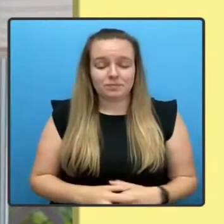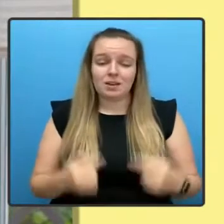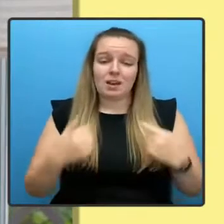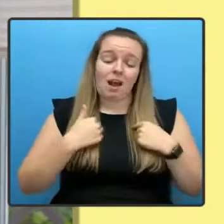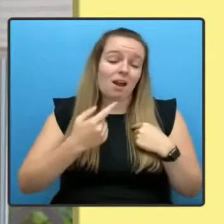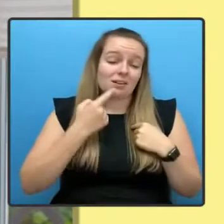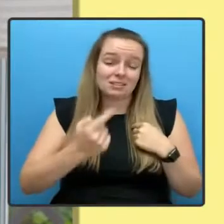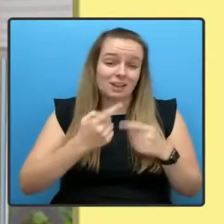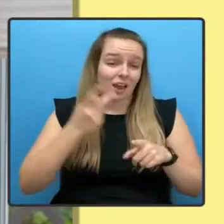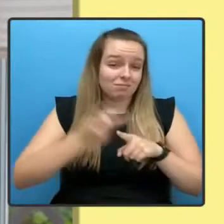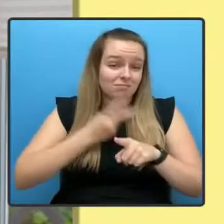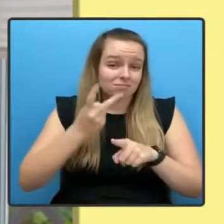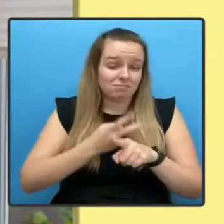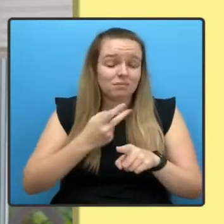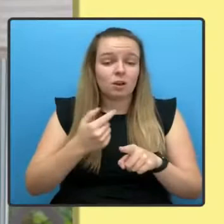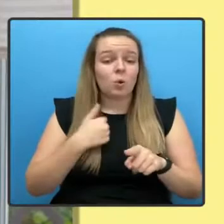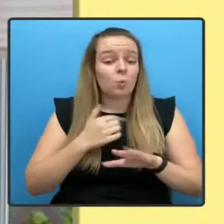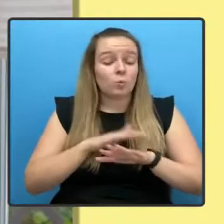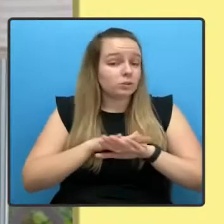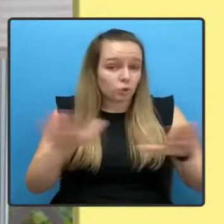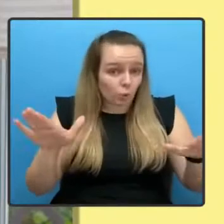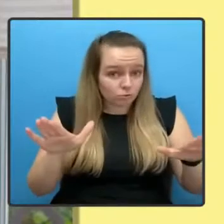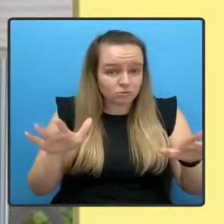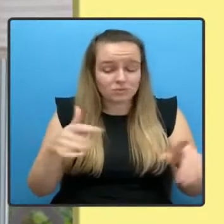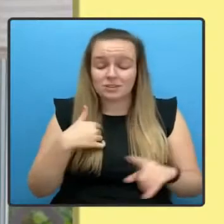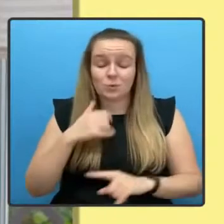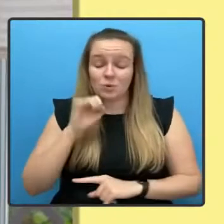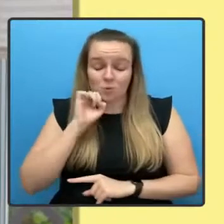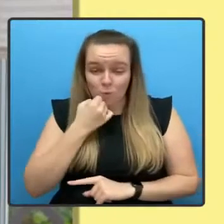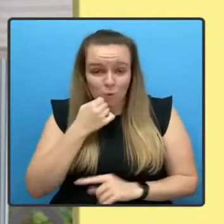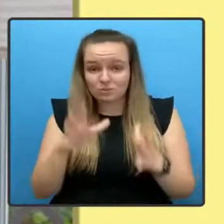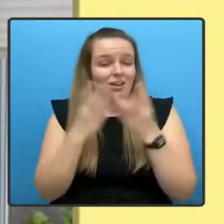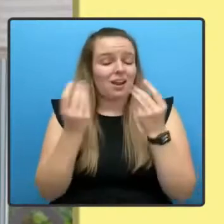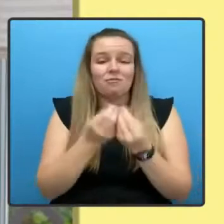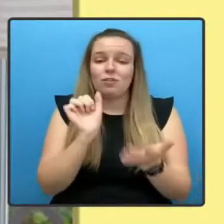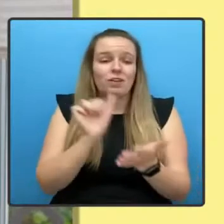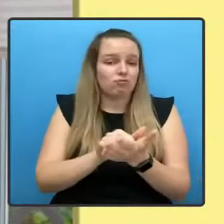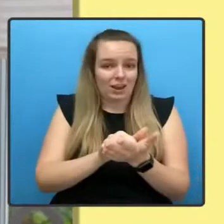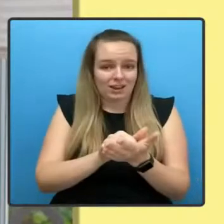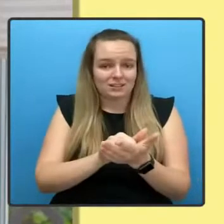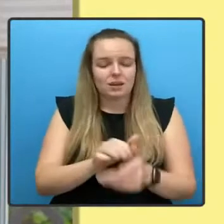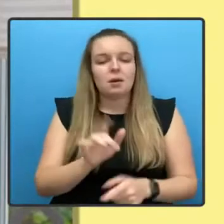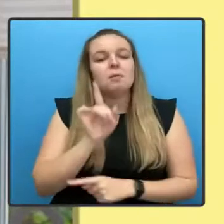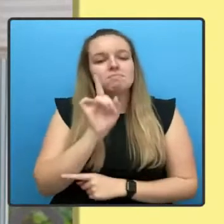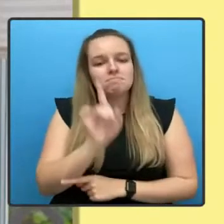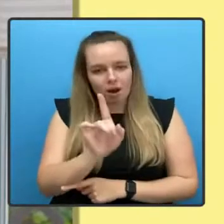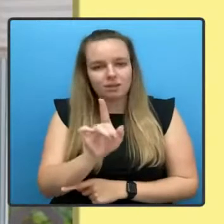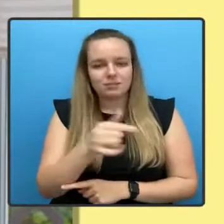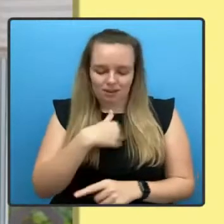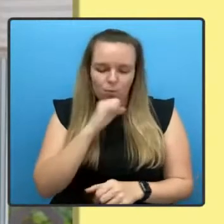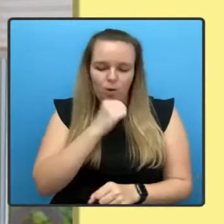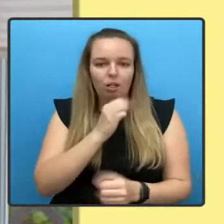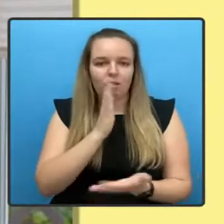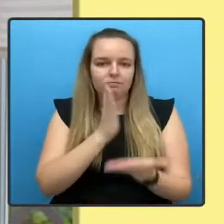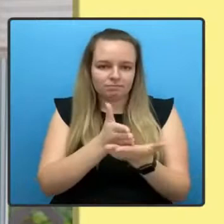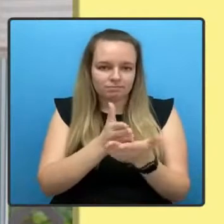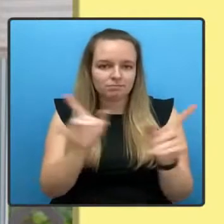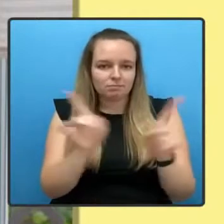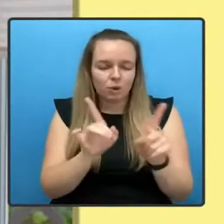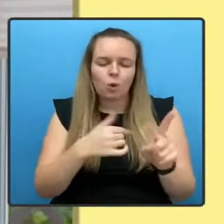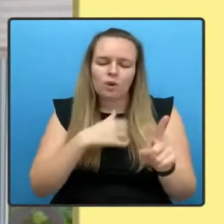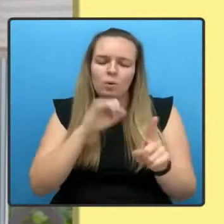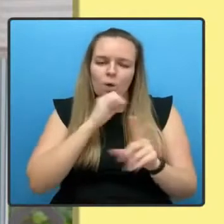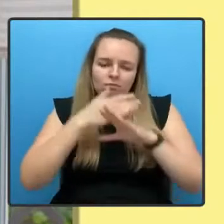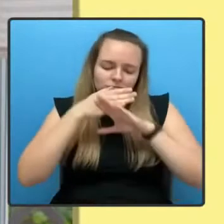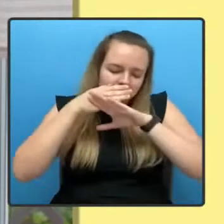and won't get everything right, but I give this guarantee. We will work as hard as we can to make